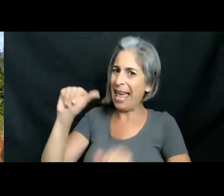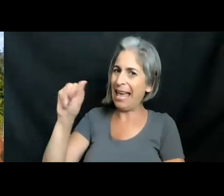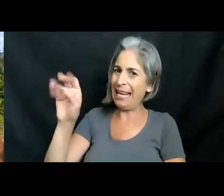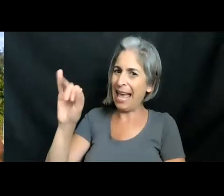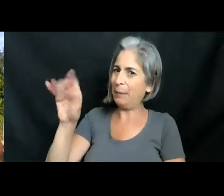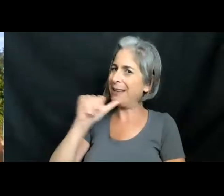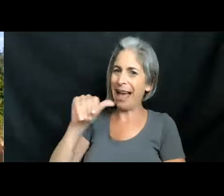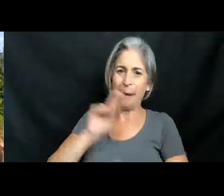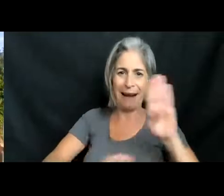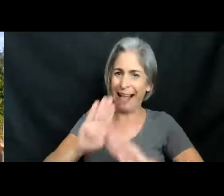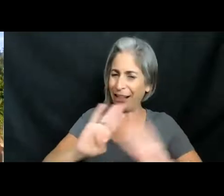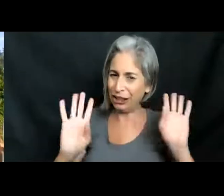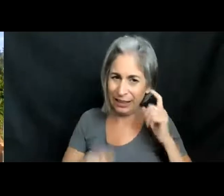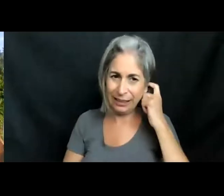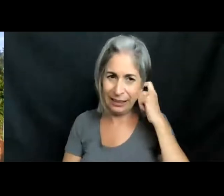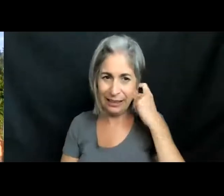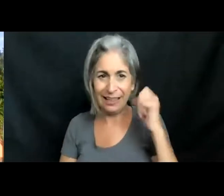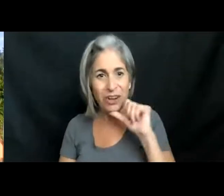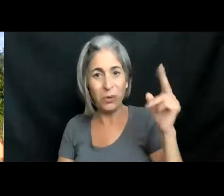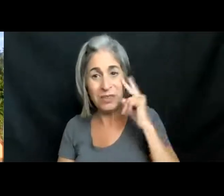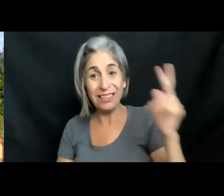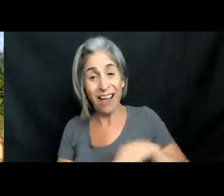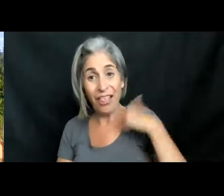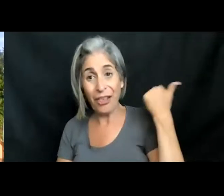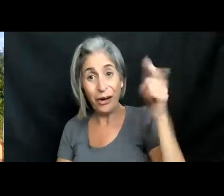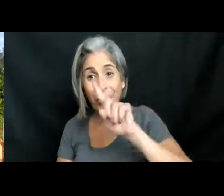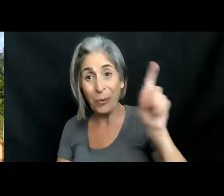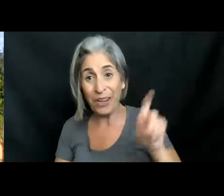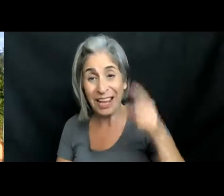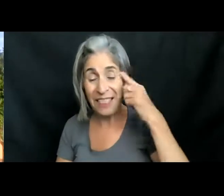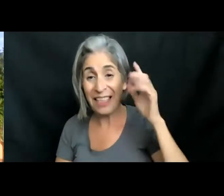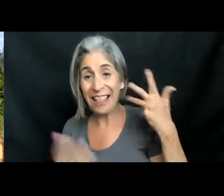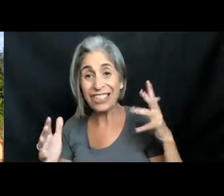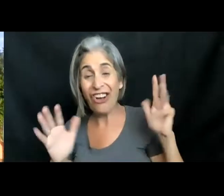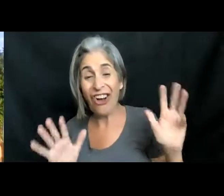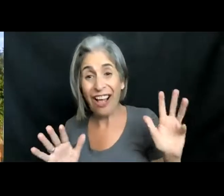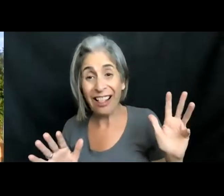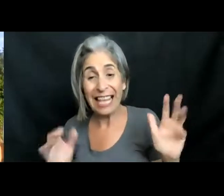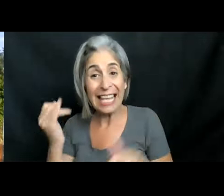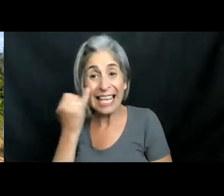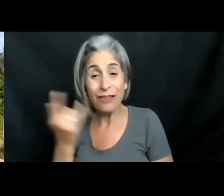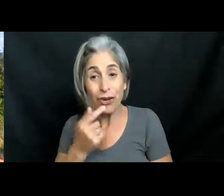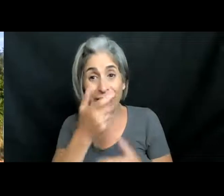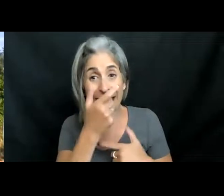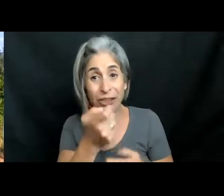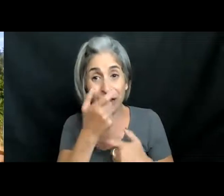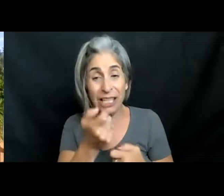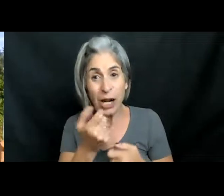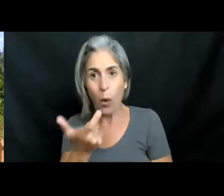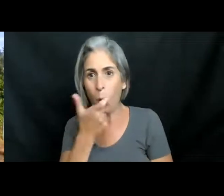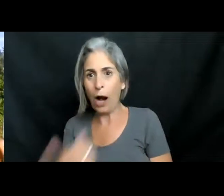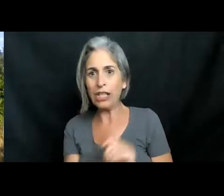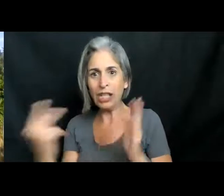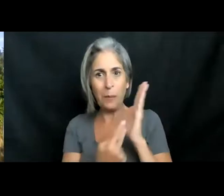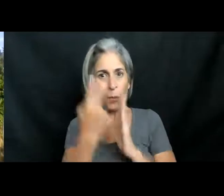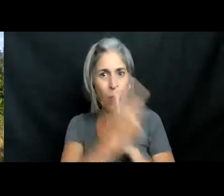yeah, I don't see any other questions. So I think that's it. If anyone is interested in rewatching the program